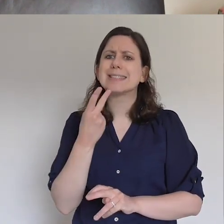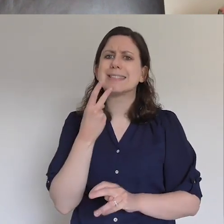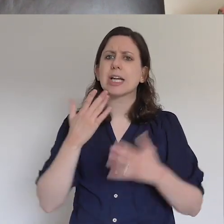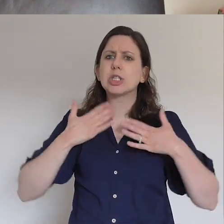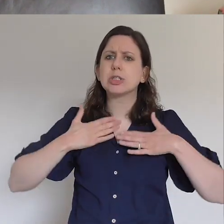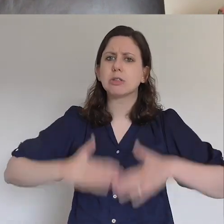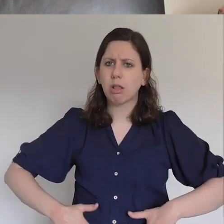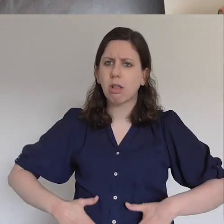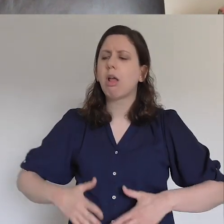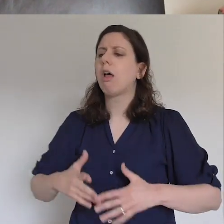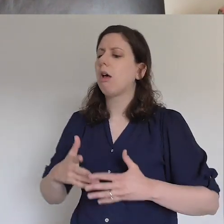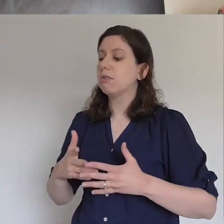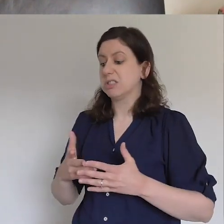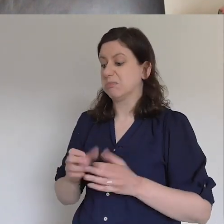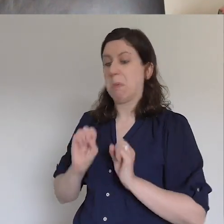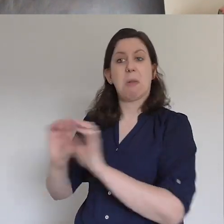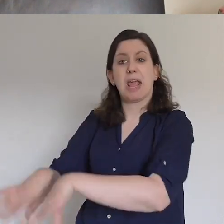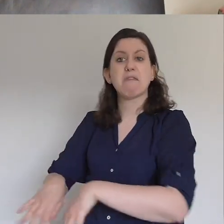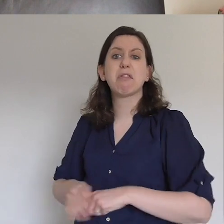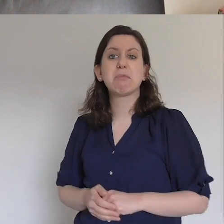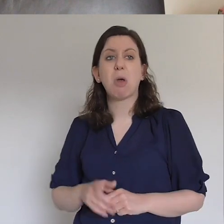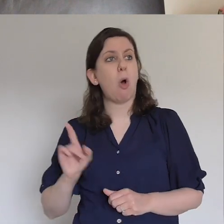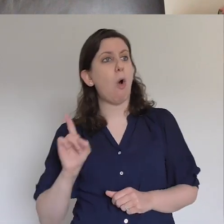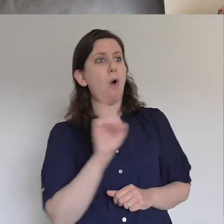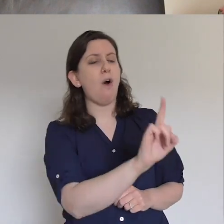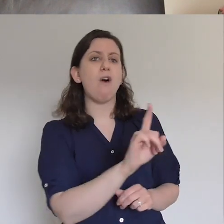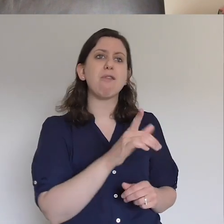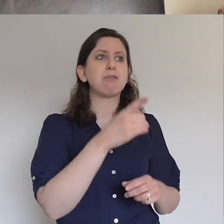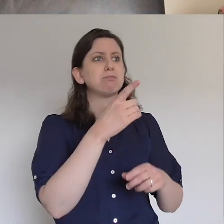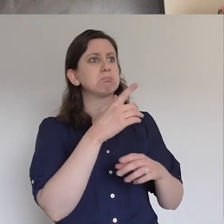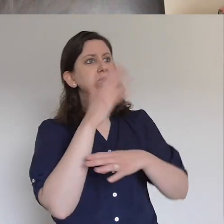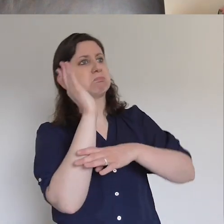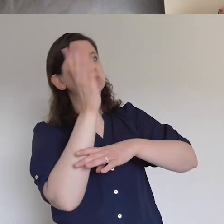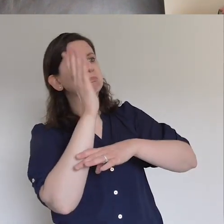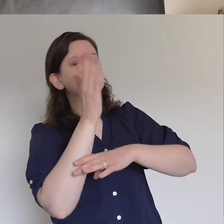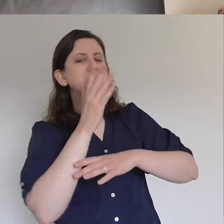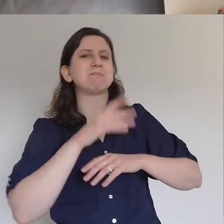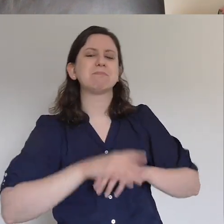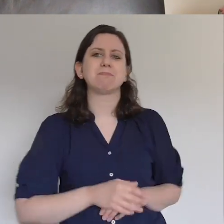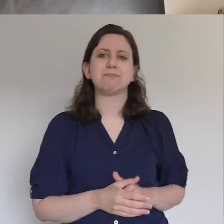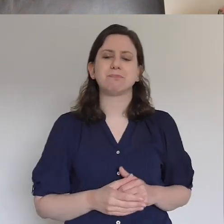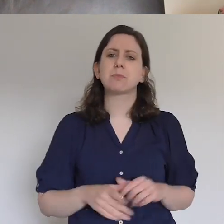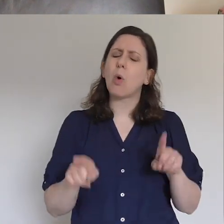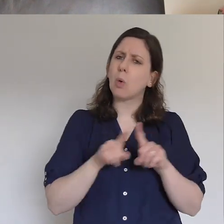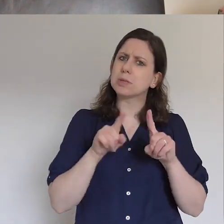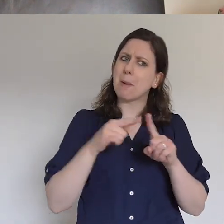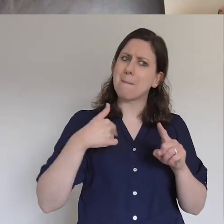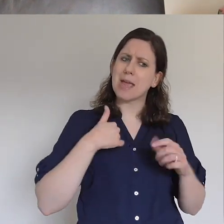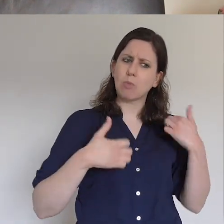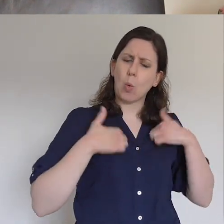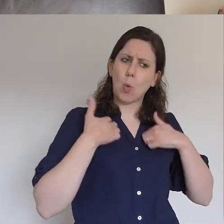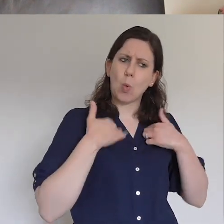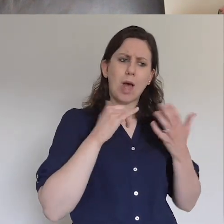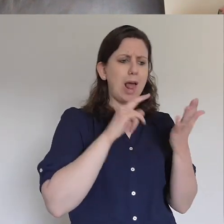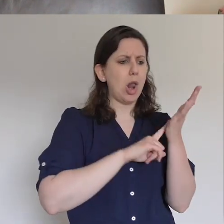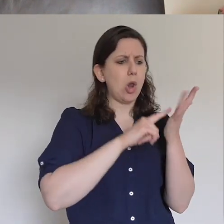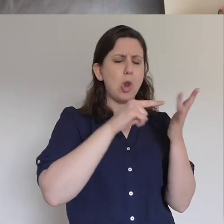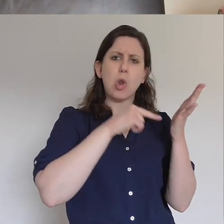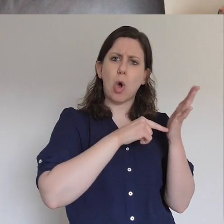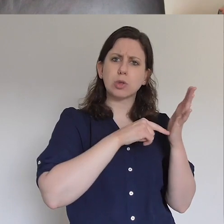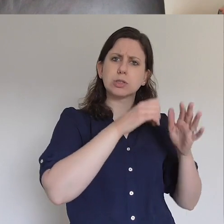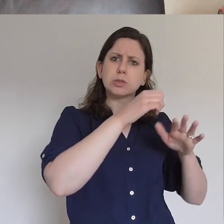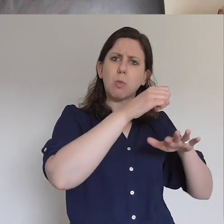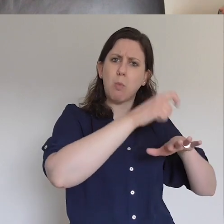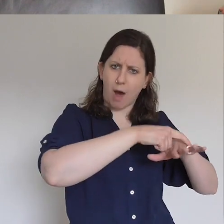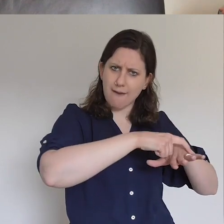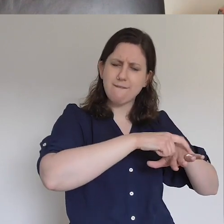of the sheets behind unfolded and cracks on with sharing his message. There's a few others I like. I've always been fascinated by Lot's wife turning into a pillar of salt.